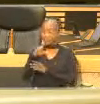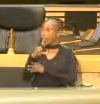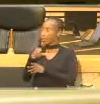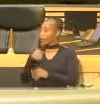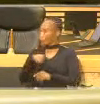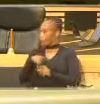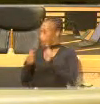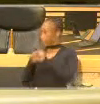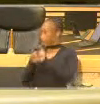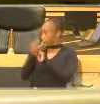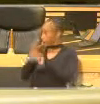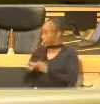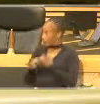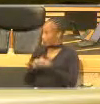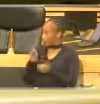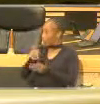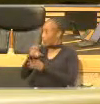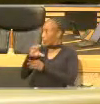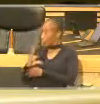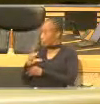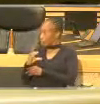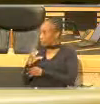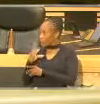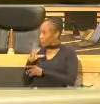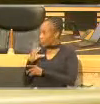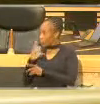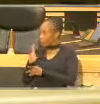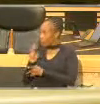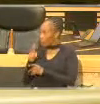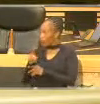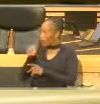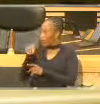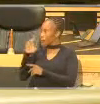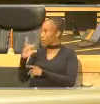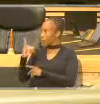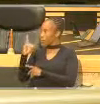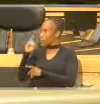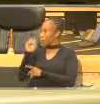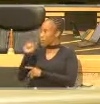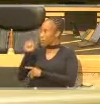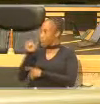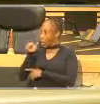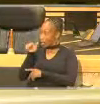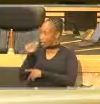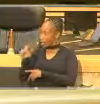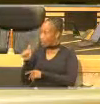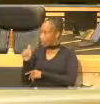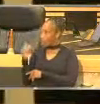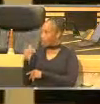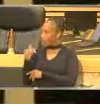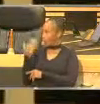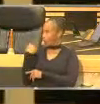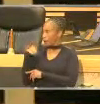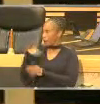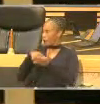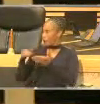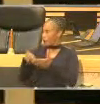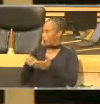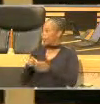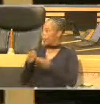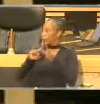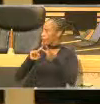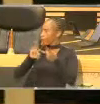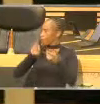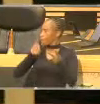with the MD of MBSA two weeks ago. I met with the CEO of Ford SA,